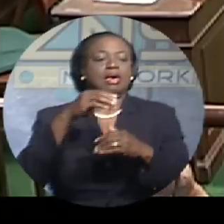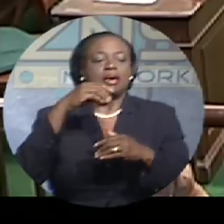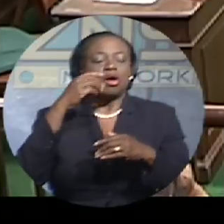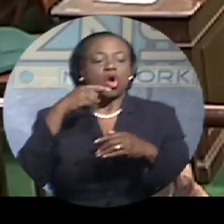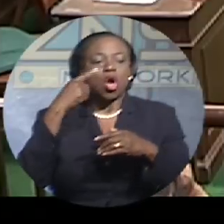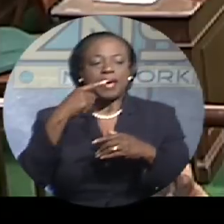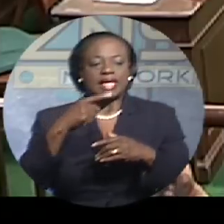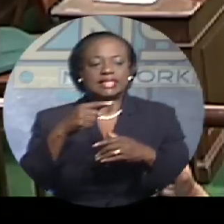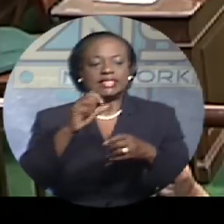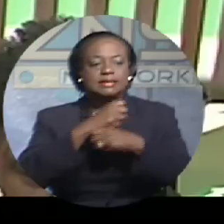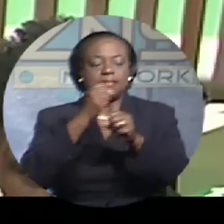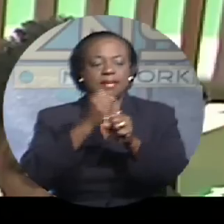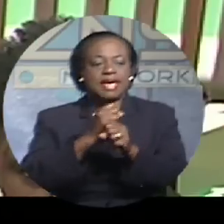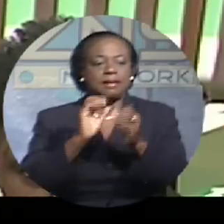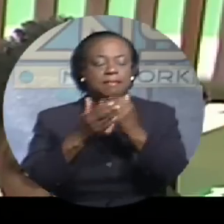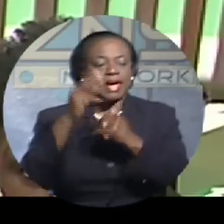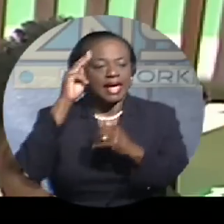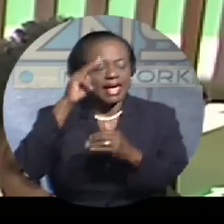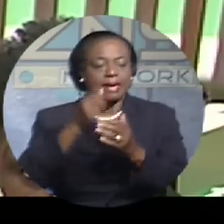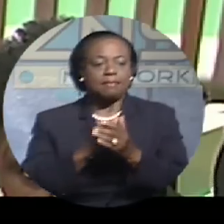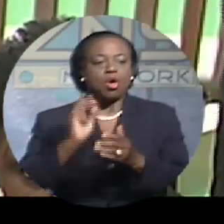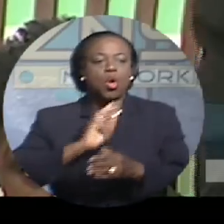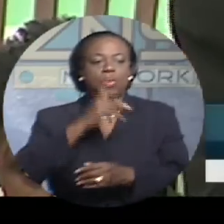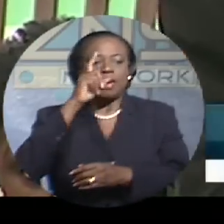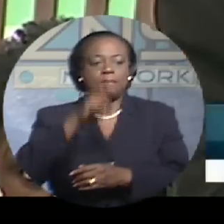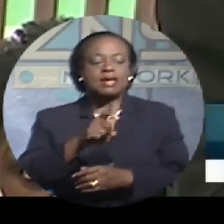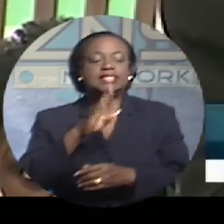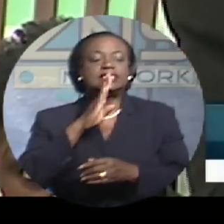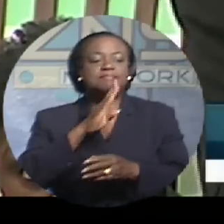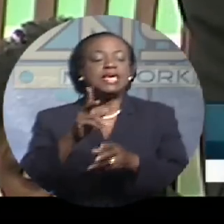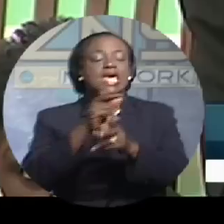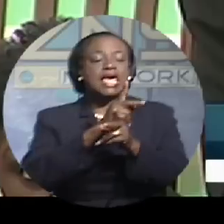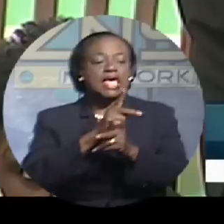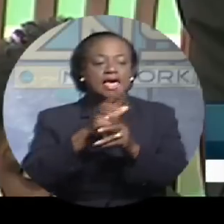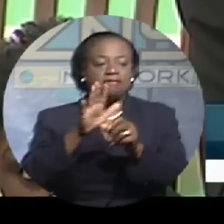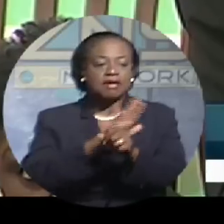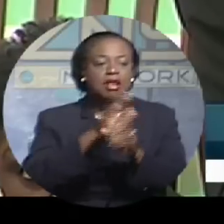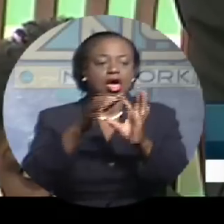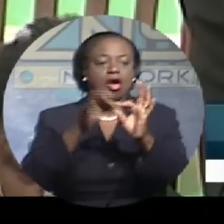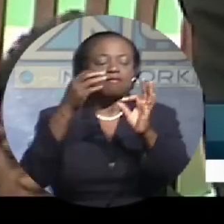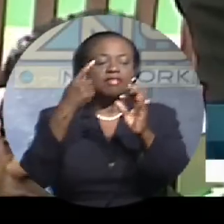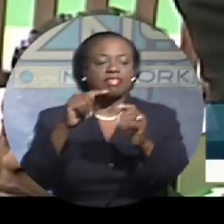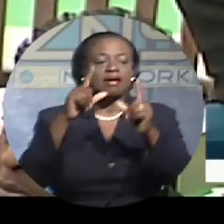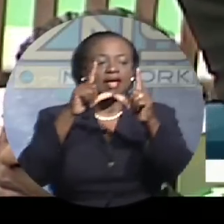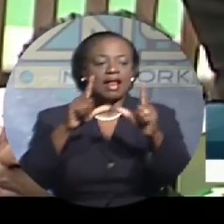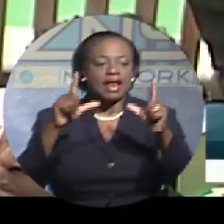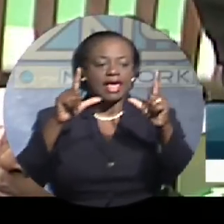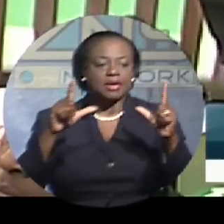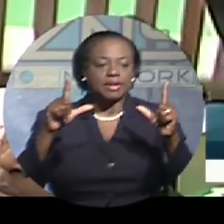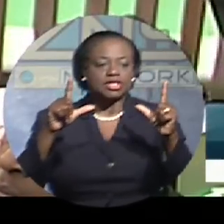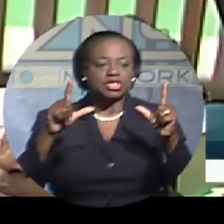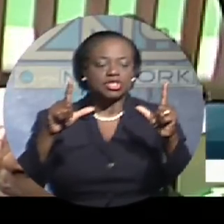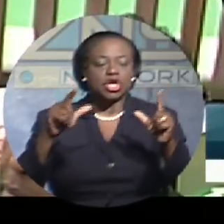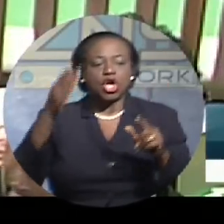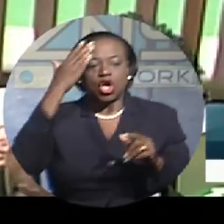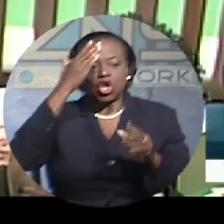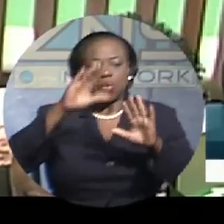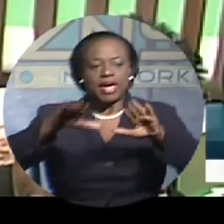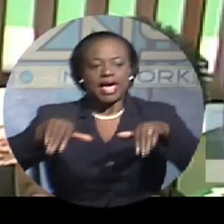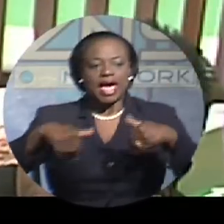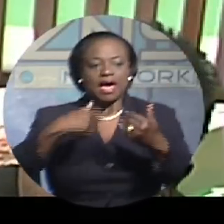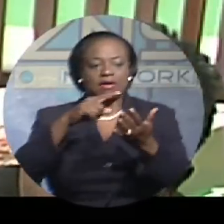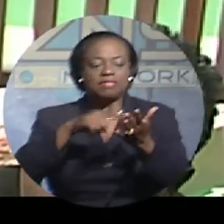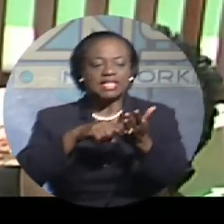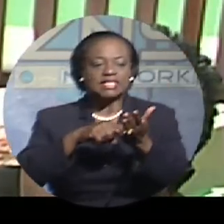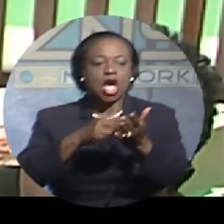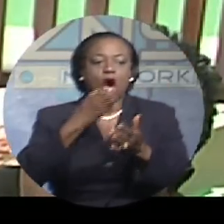local media homophobic. We have to be careful with language. That's all. Because knowing how this thing is such a hot